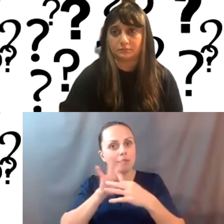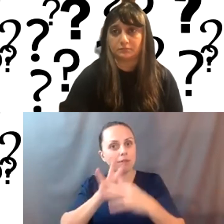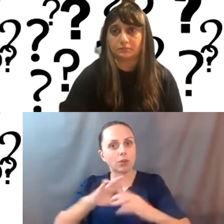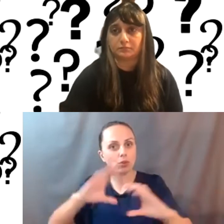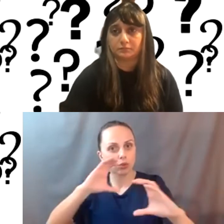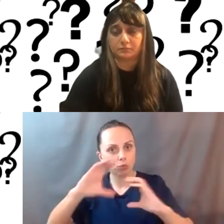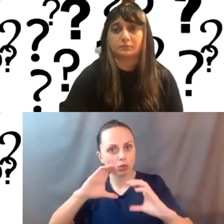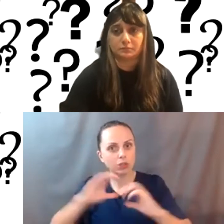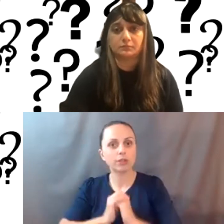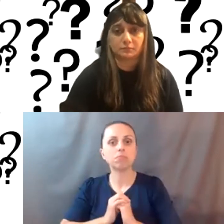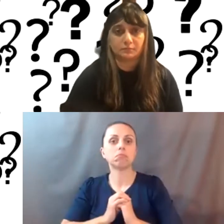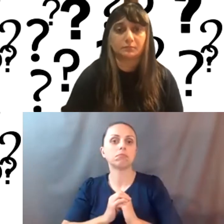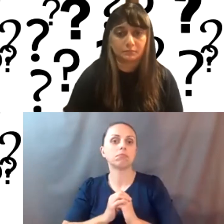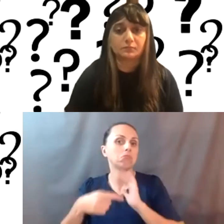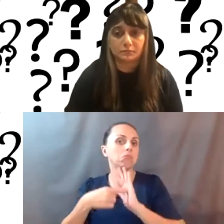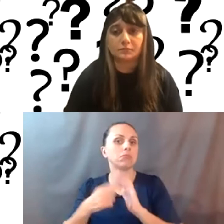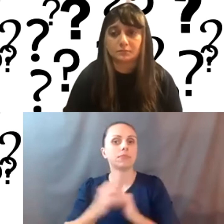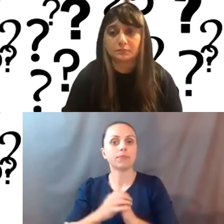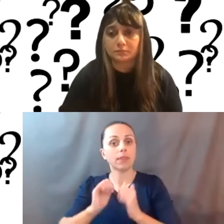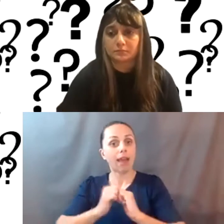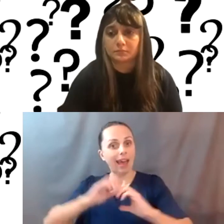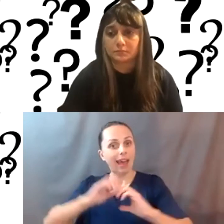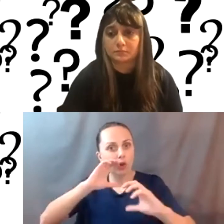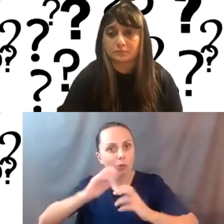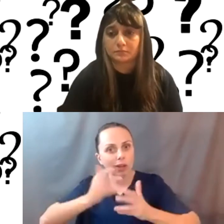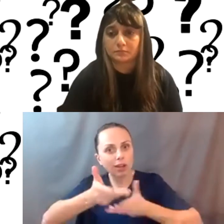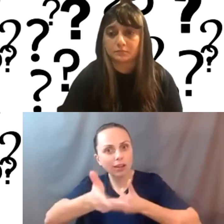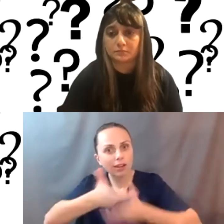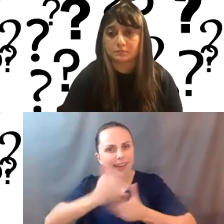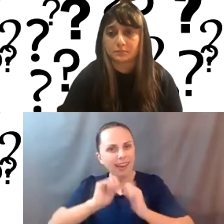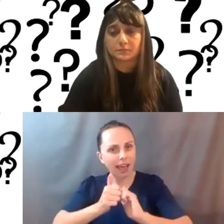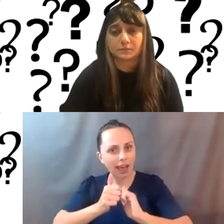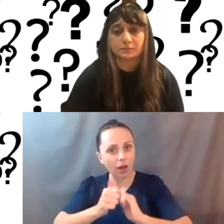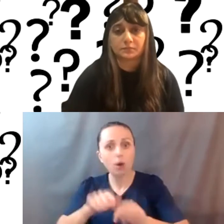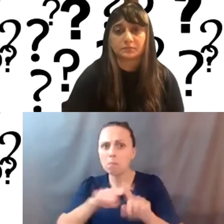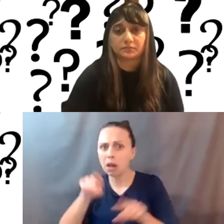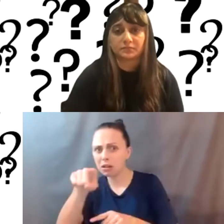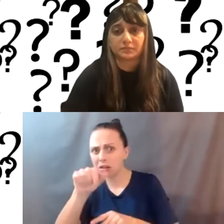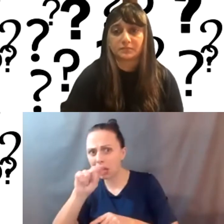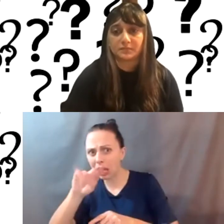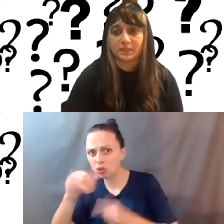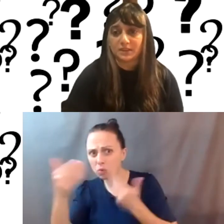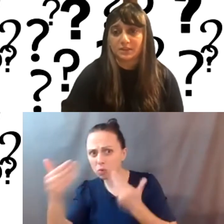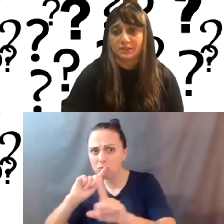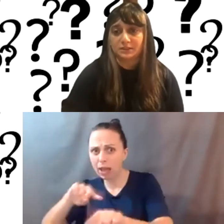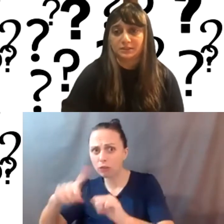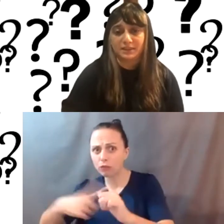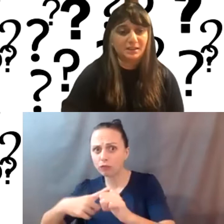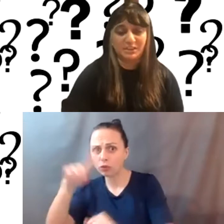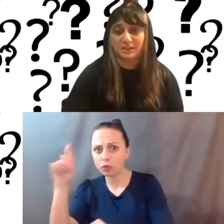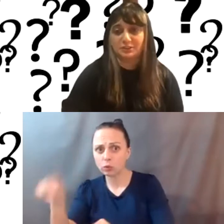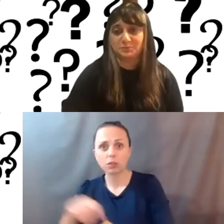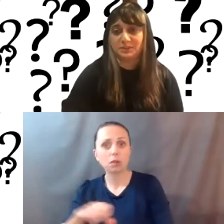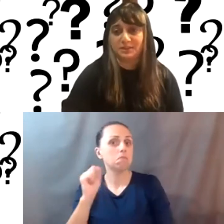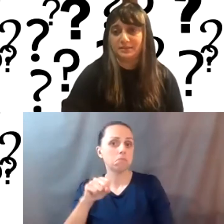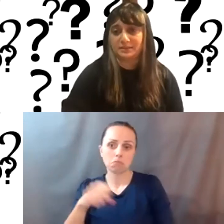how to communicate back and forth. But, Anju, do you want to take the first question? Yeah.